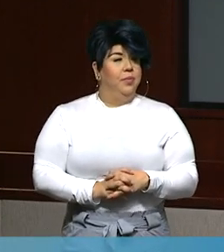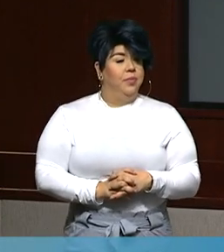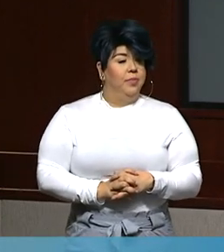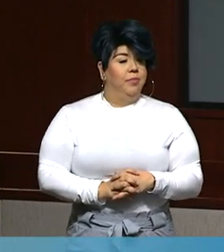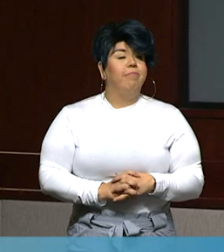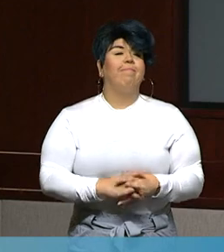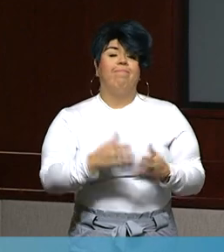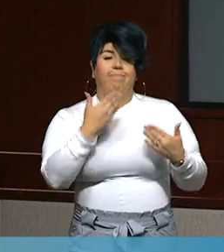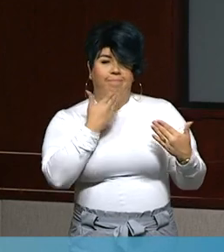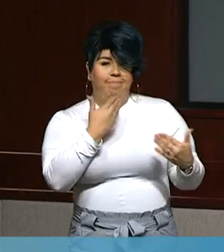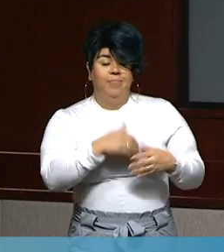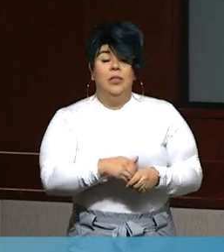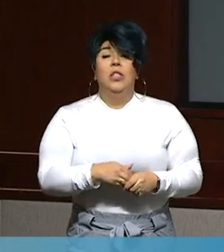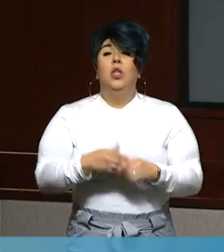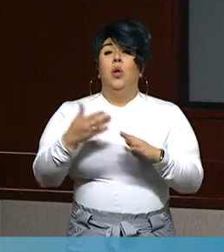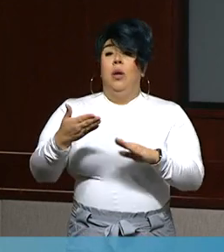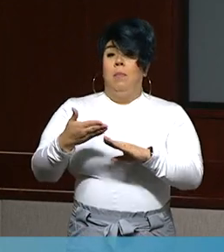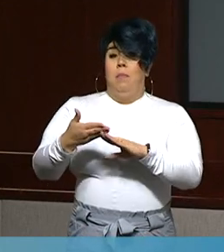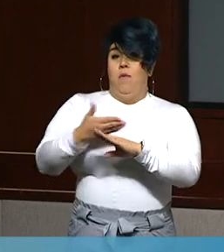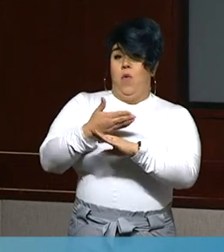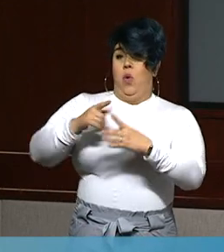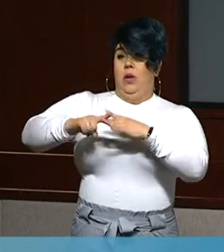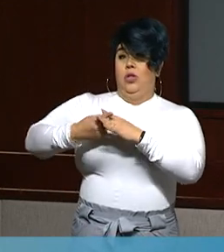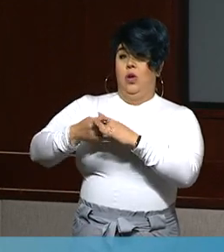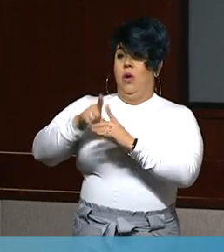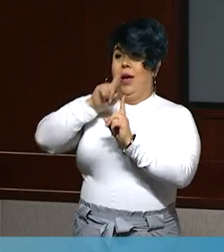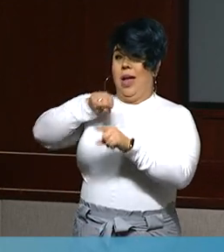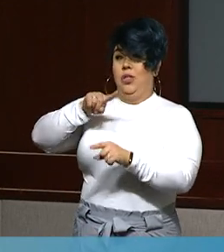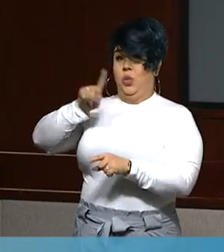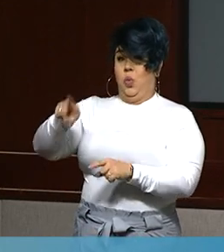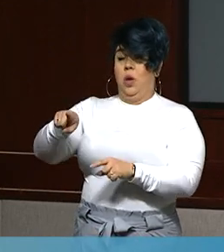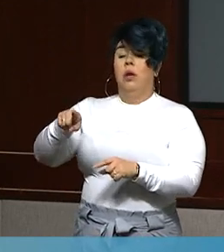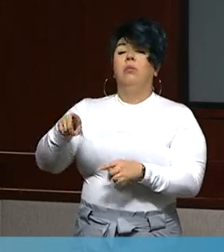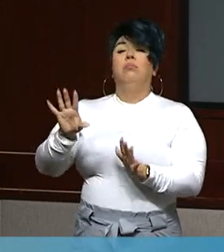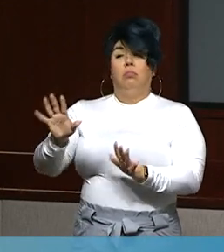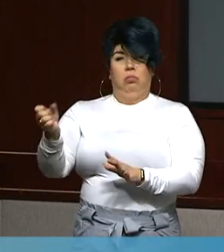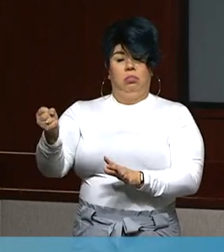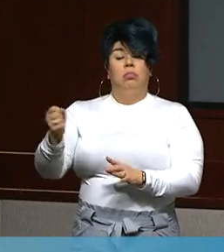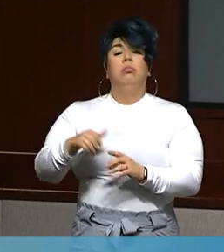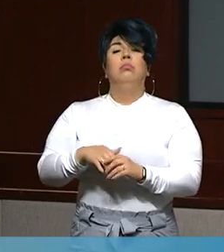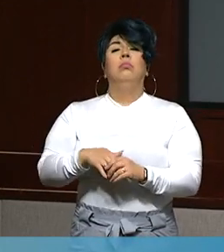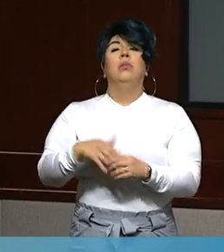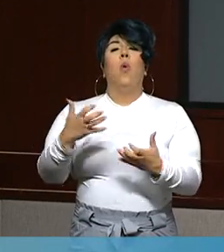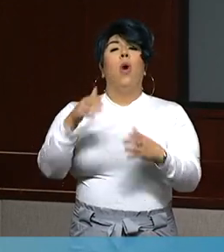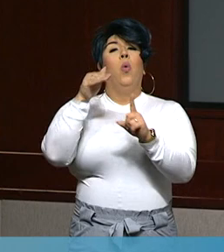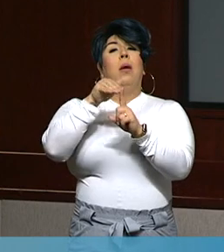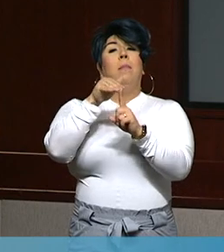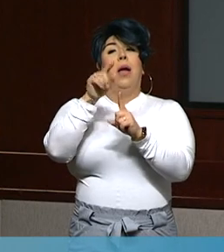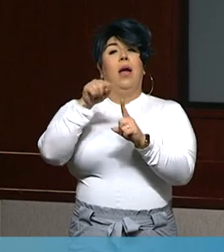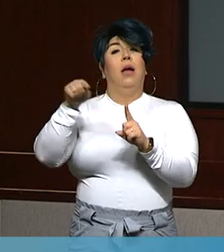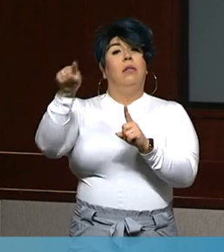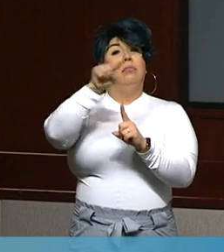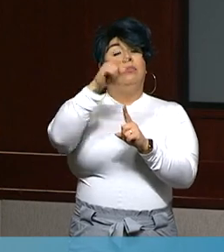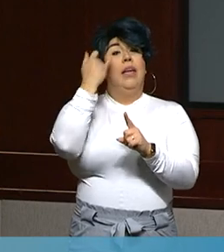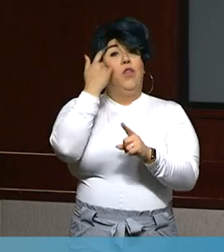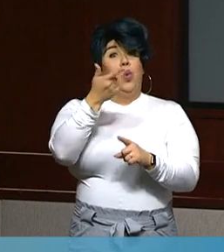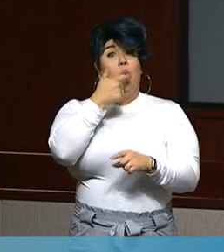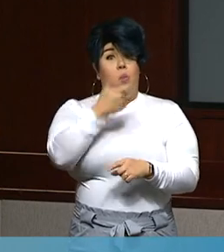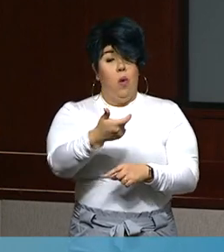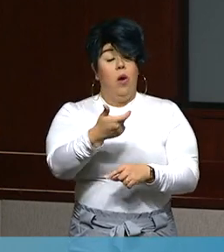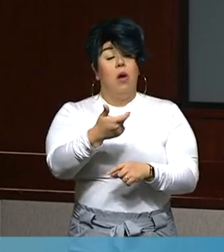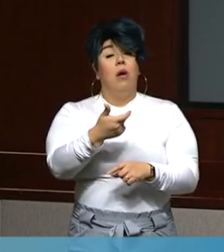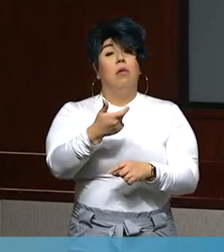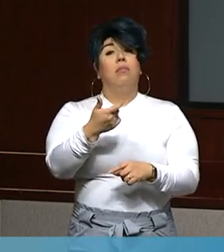Thank you, Russell. Before we start taking questions from the media outlets that are on the line, just want to remind everybody watching that if you are looking